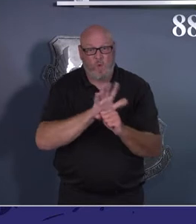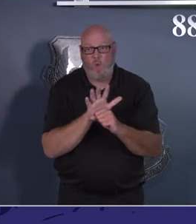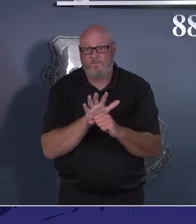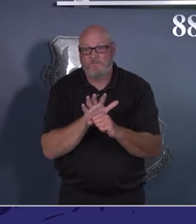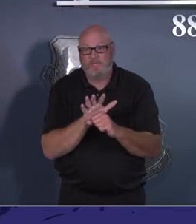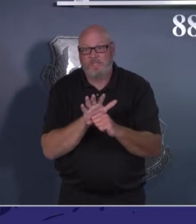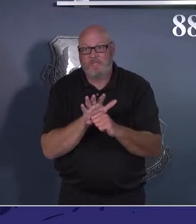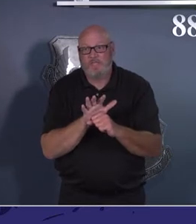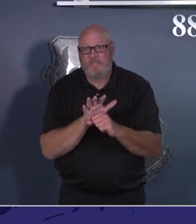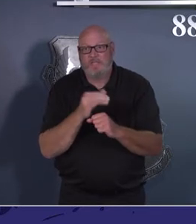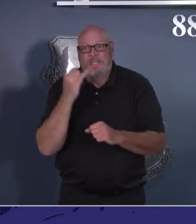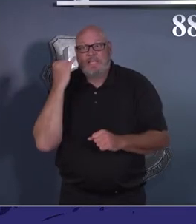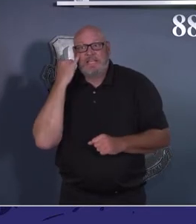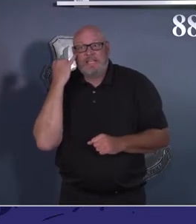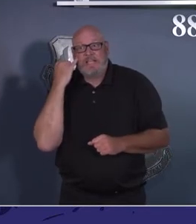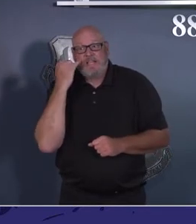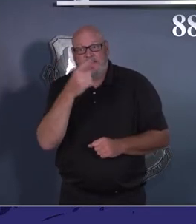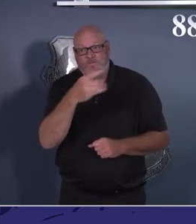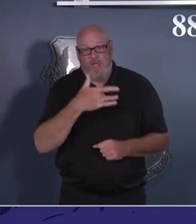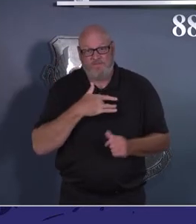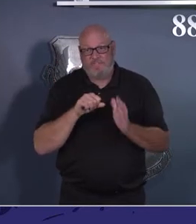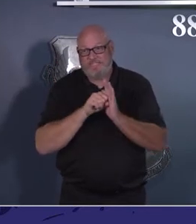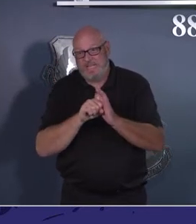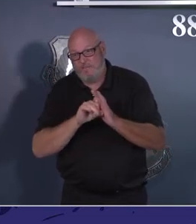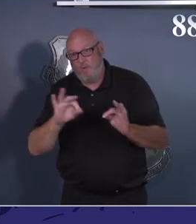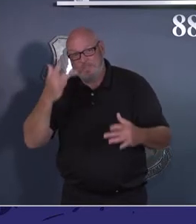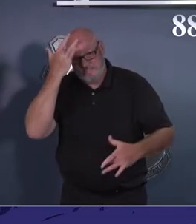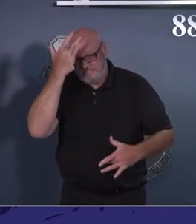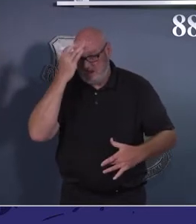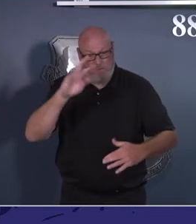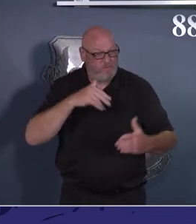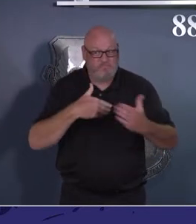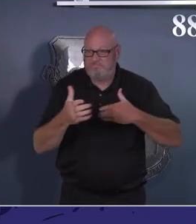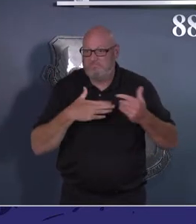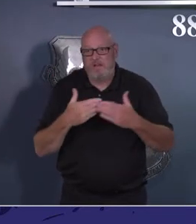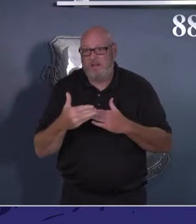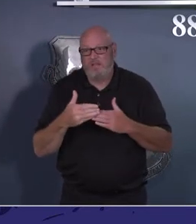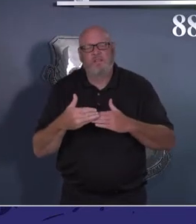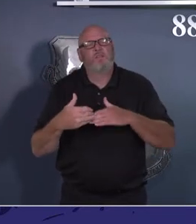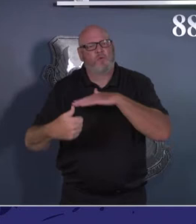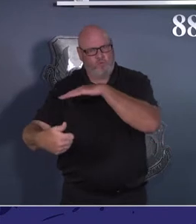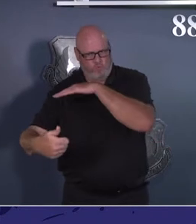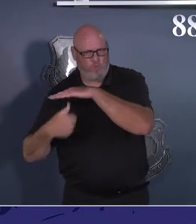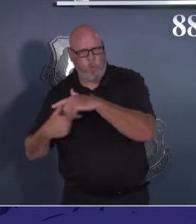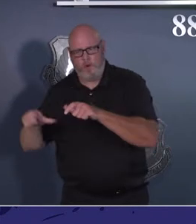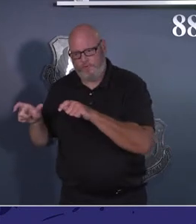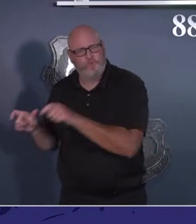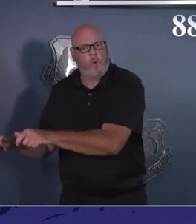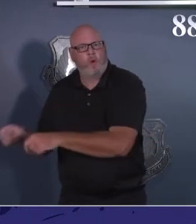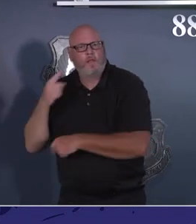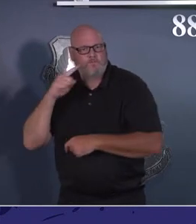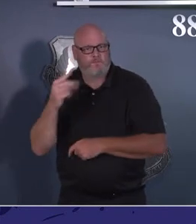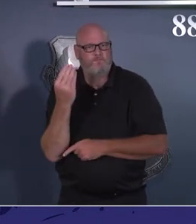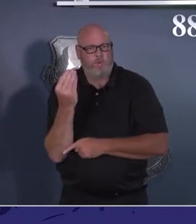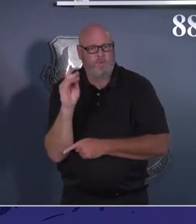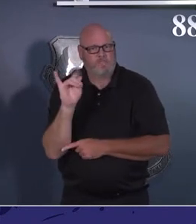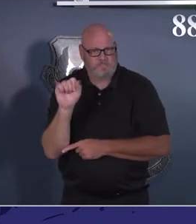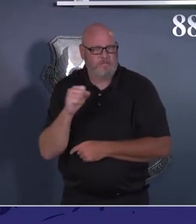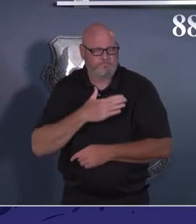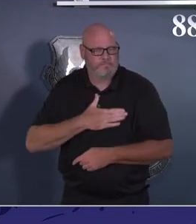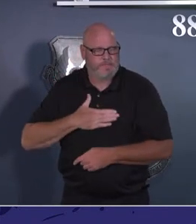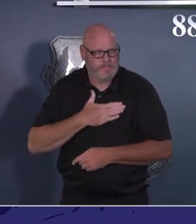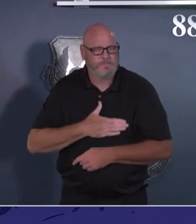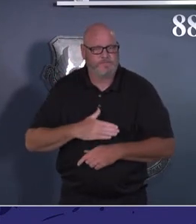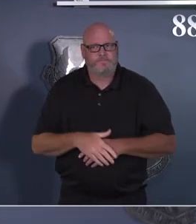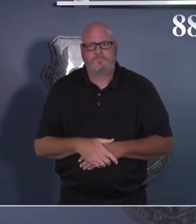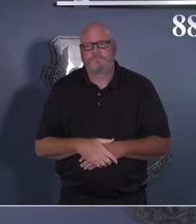again and quarantine yourself until those results are received. Again, we know that those who are fully vaccinated